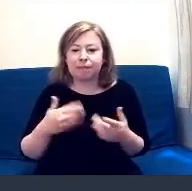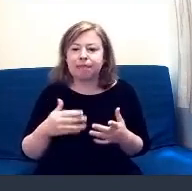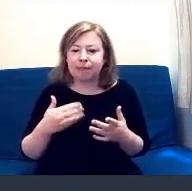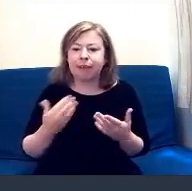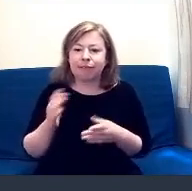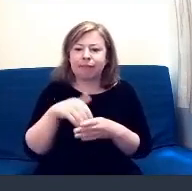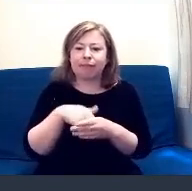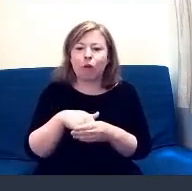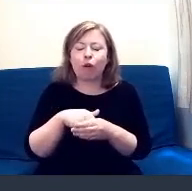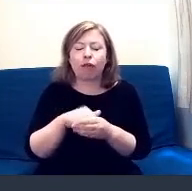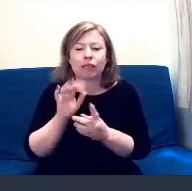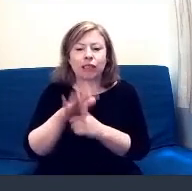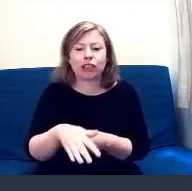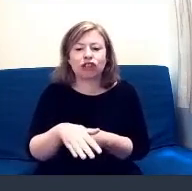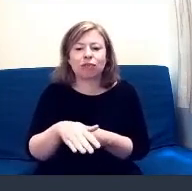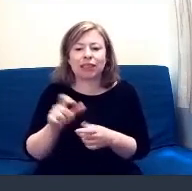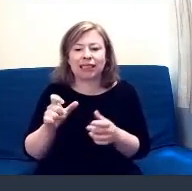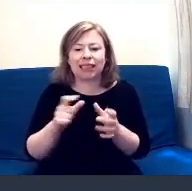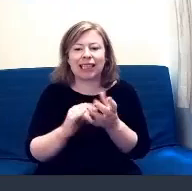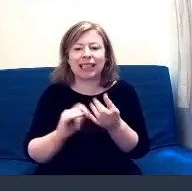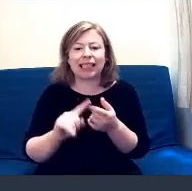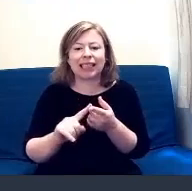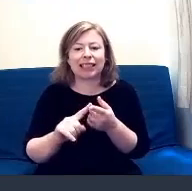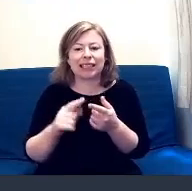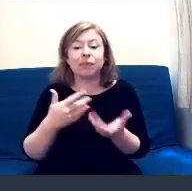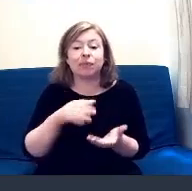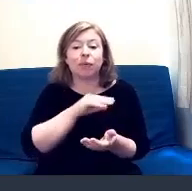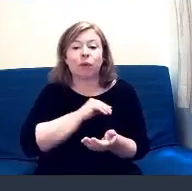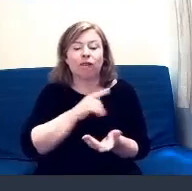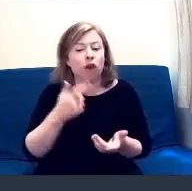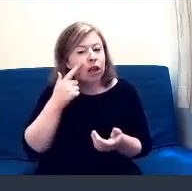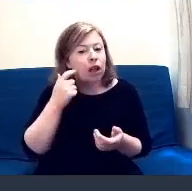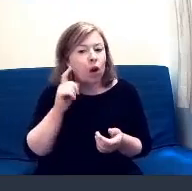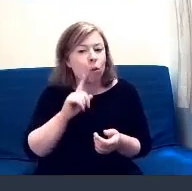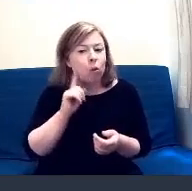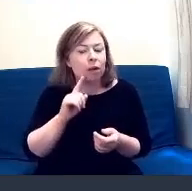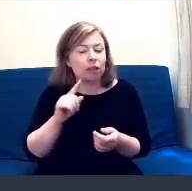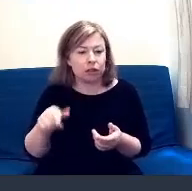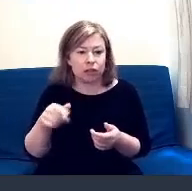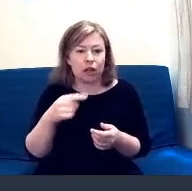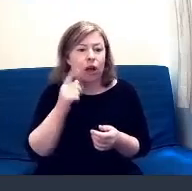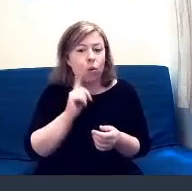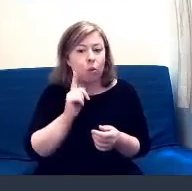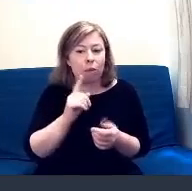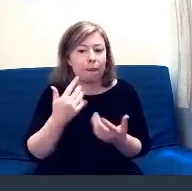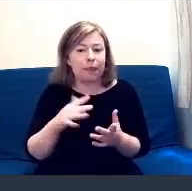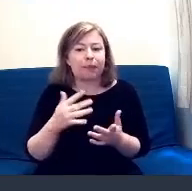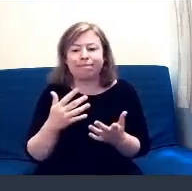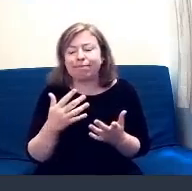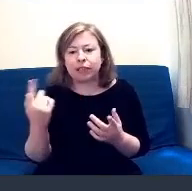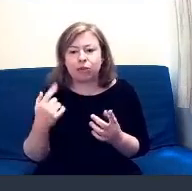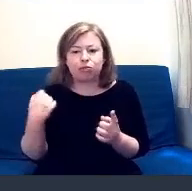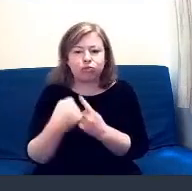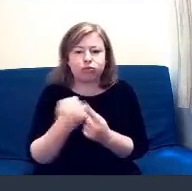for a young woman. She lost her left eye as a result of her assault.